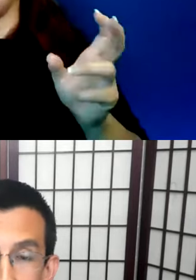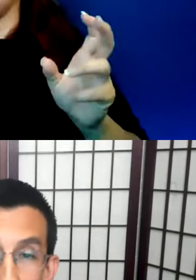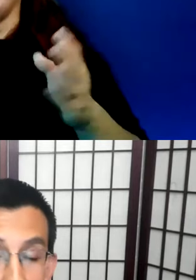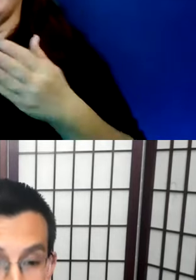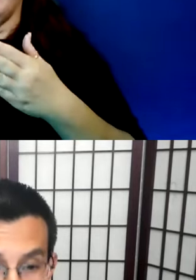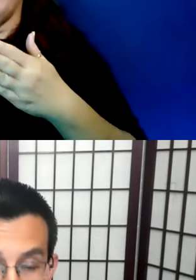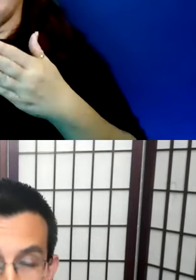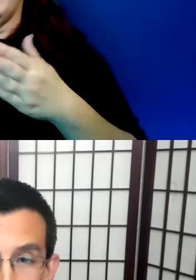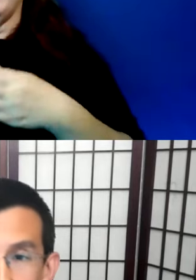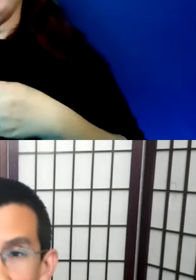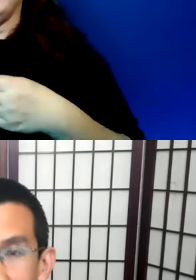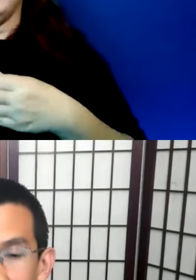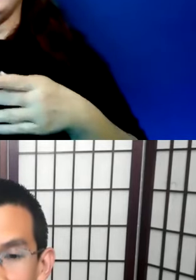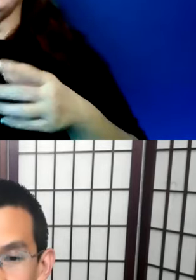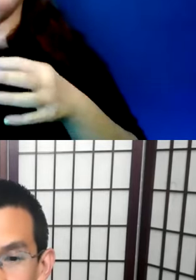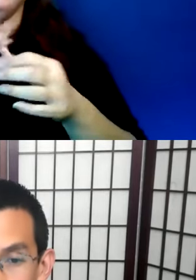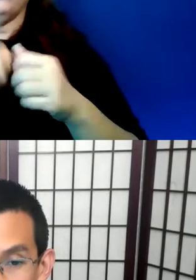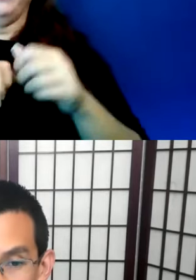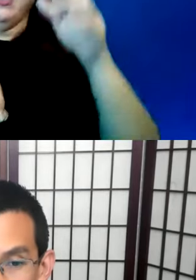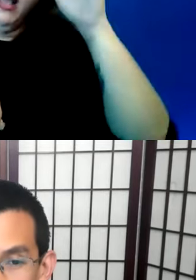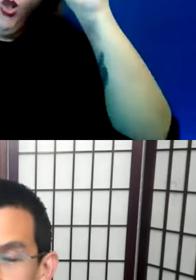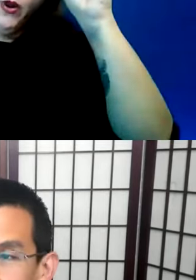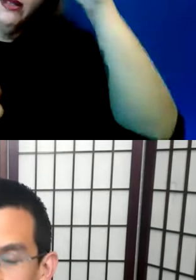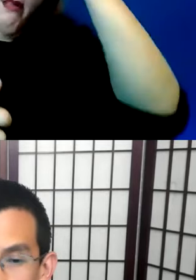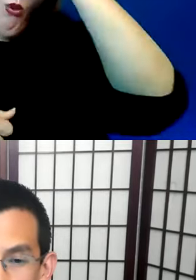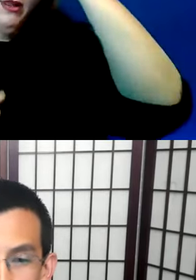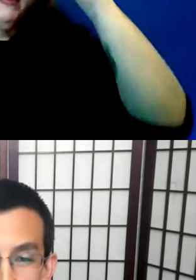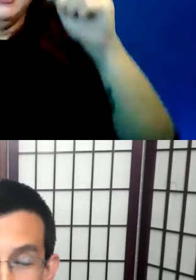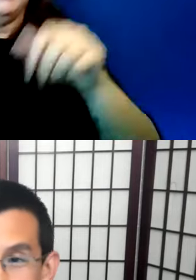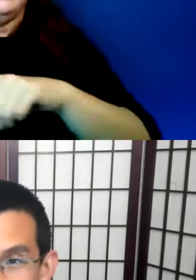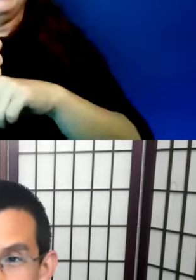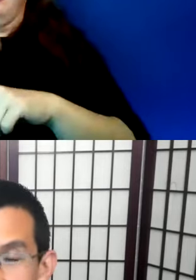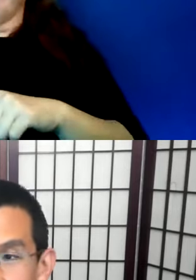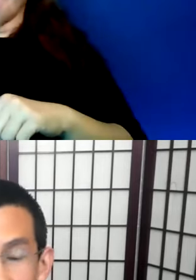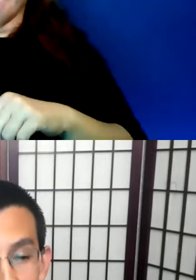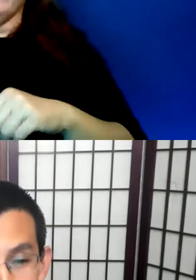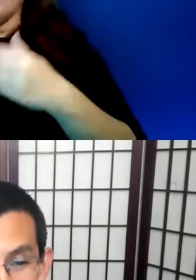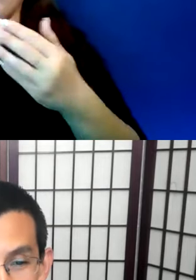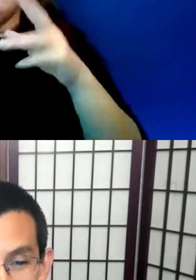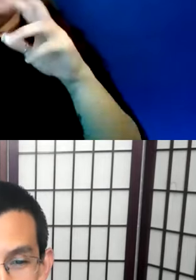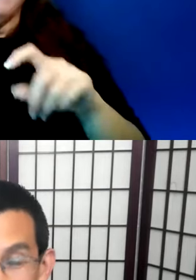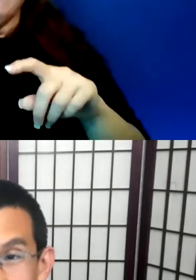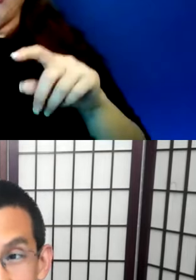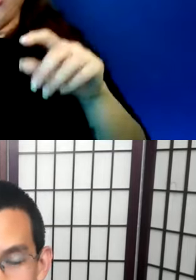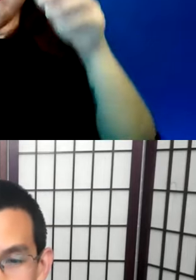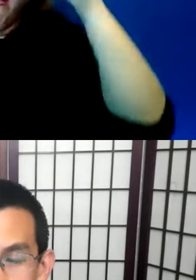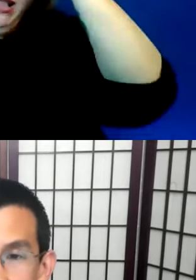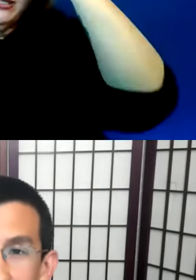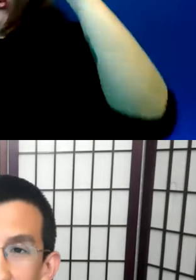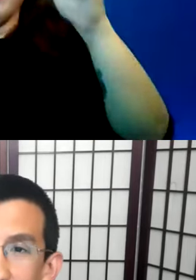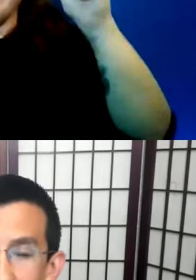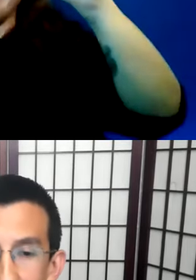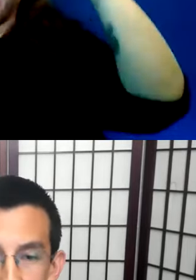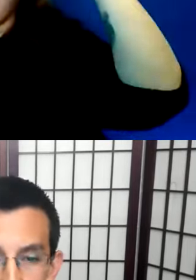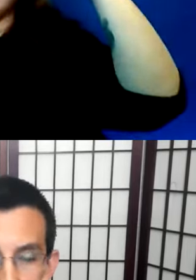with colonization and with settler colonialism. Therefore, any analysis of colonization or decolonization